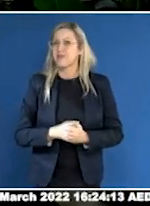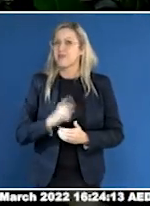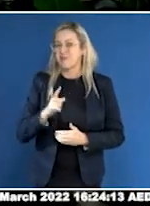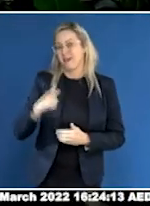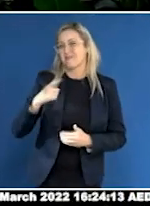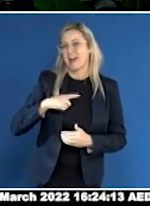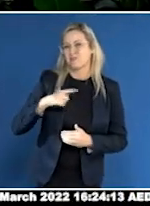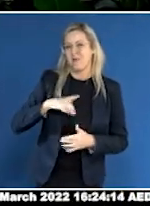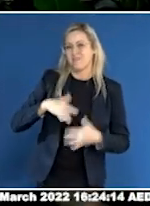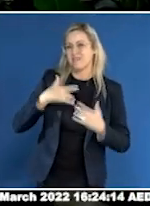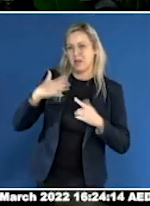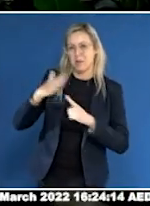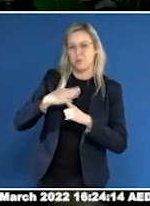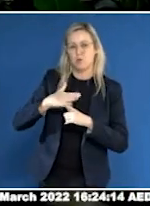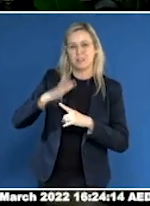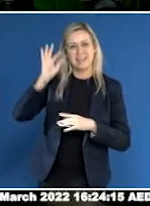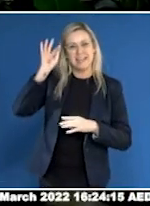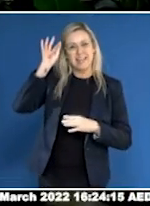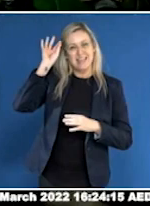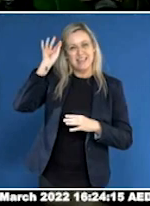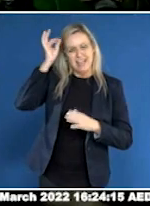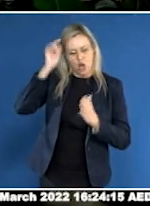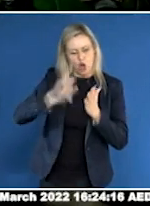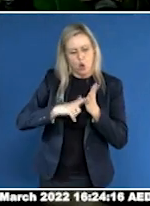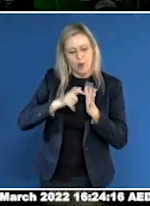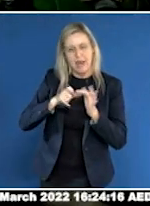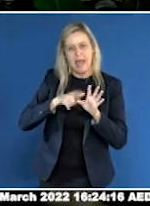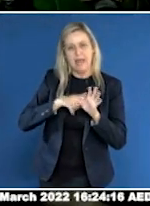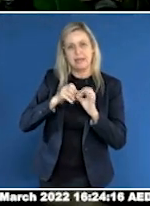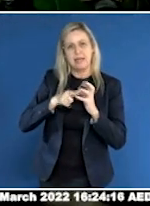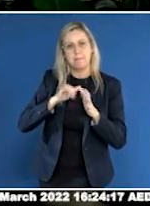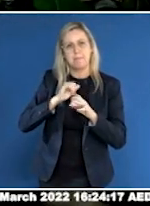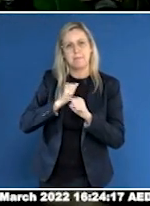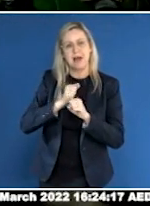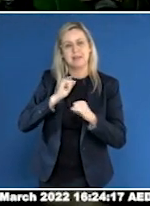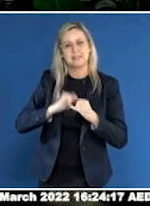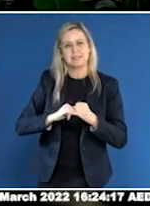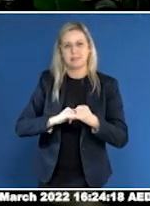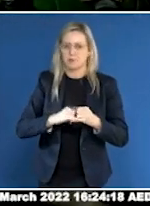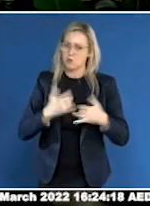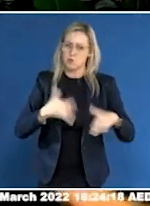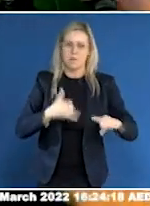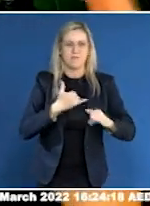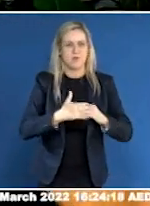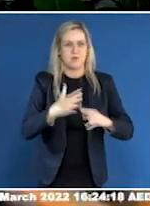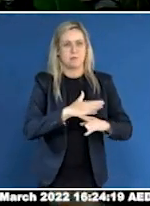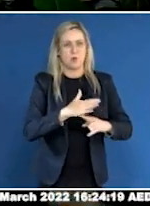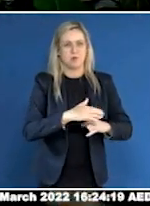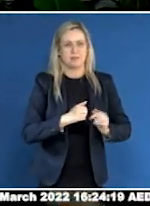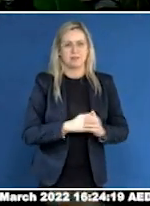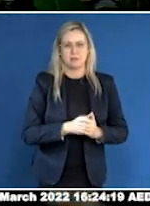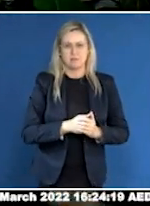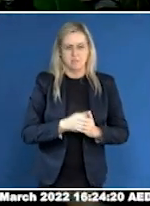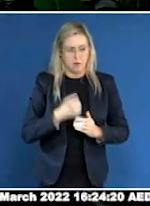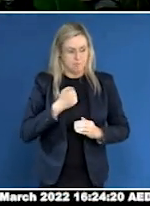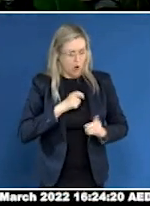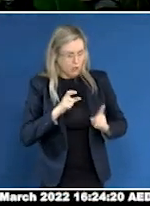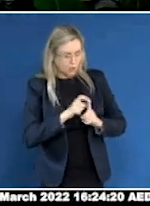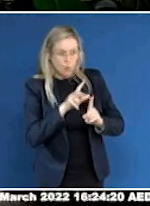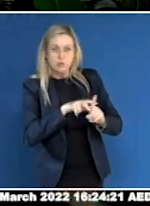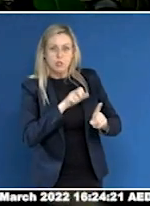autistic, everywhere I went, it was just autistic males and boys, and this is the point. We're creating a world where now